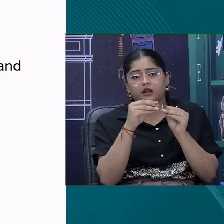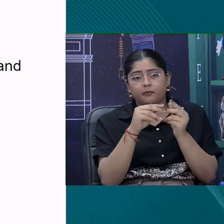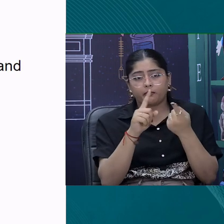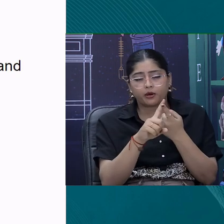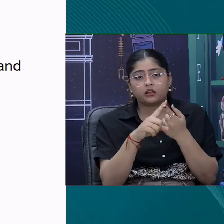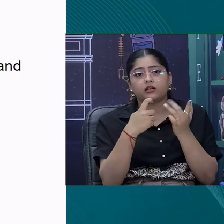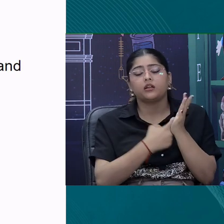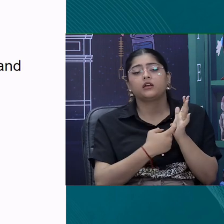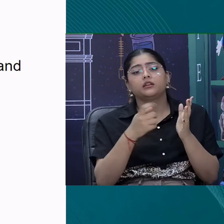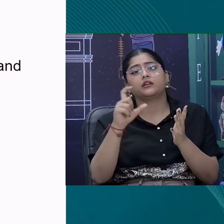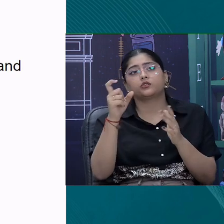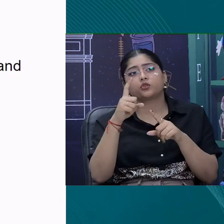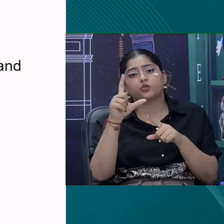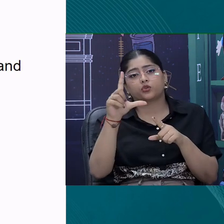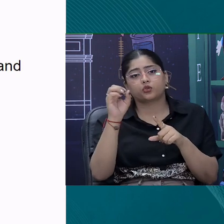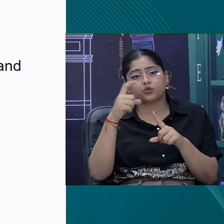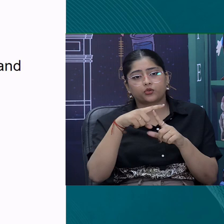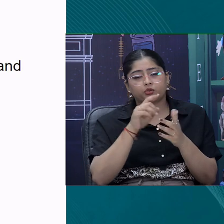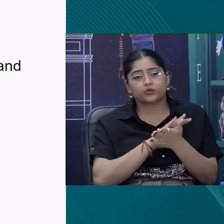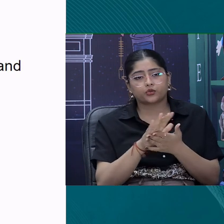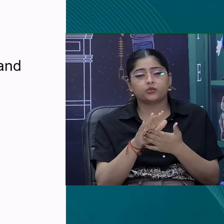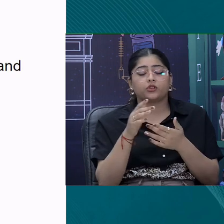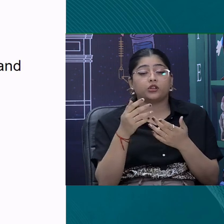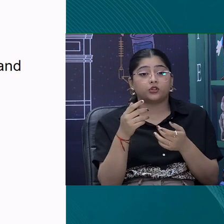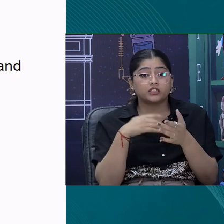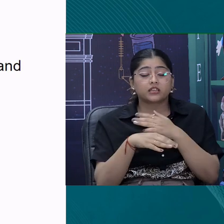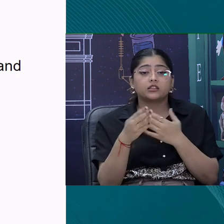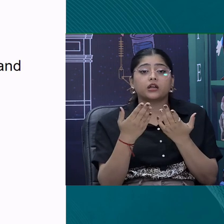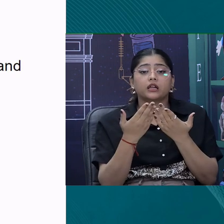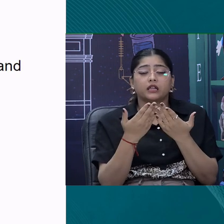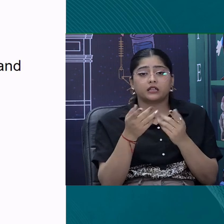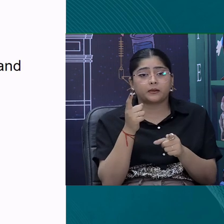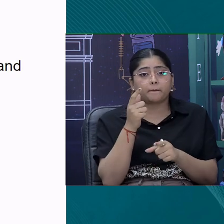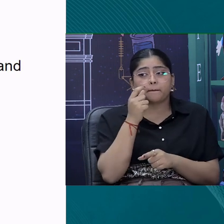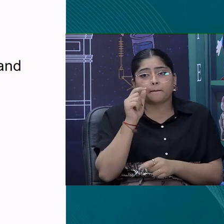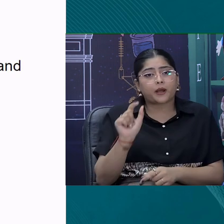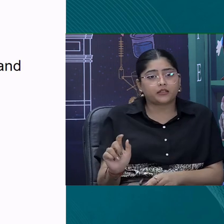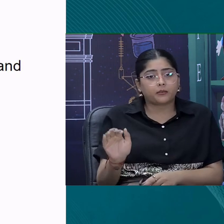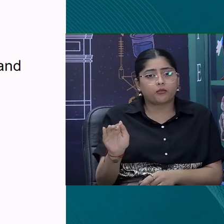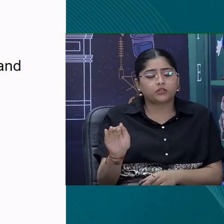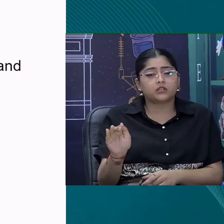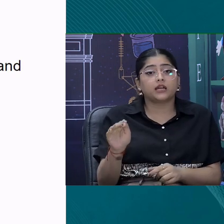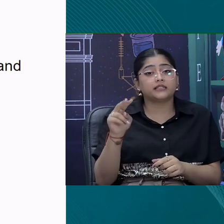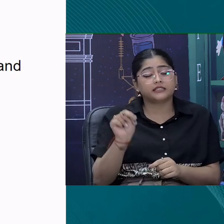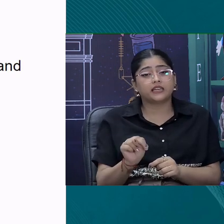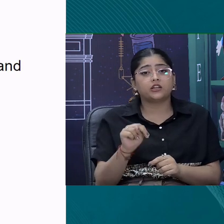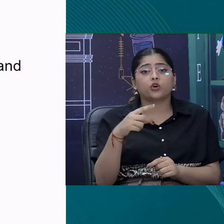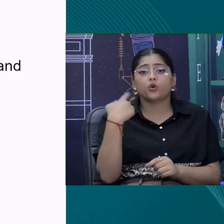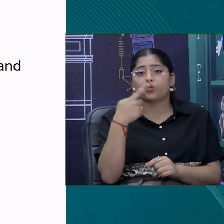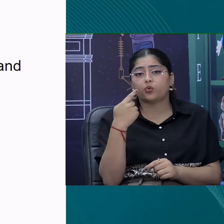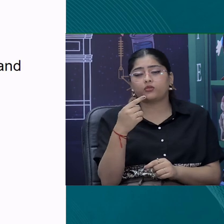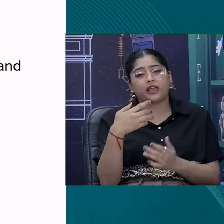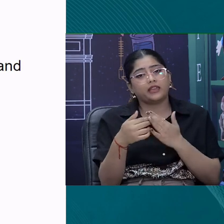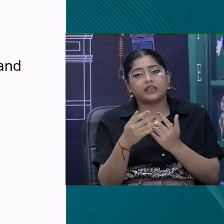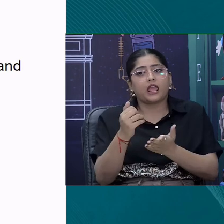modification is that child will need someone who can explain them especially for children who are having